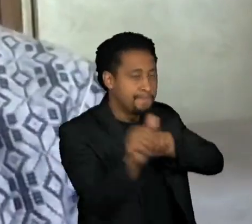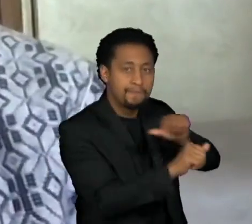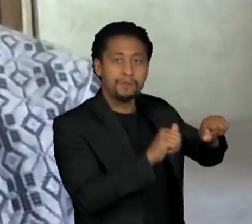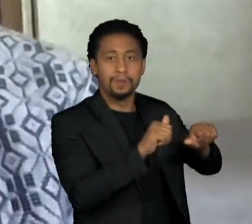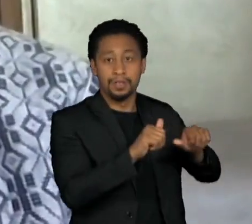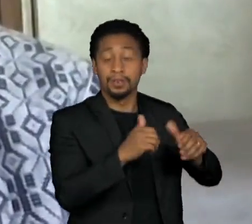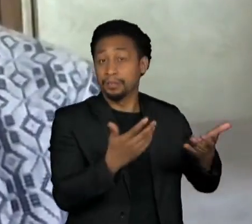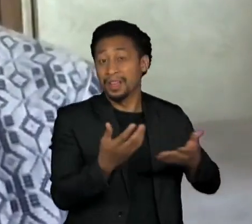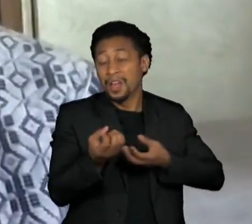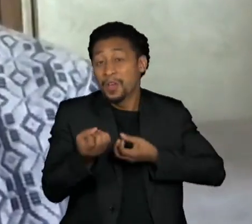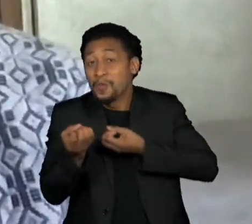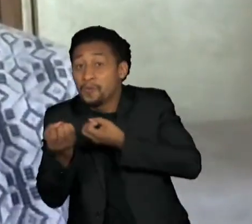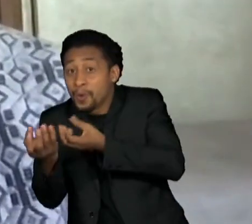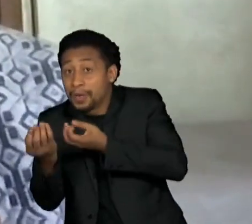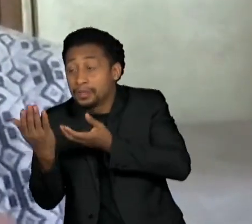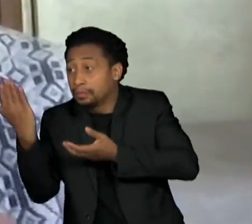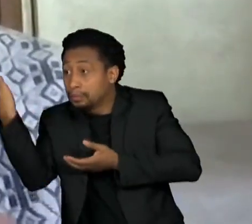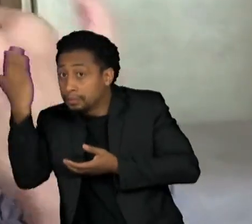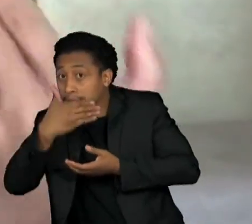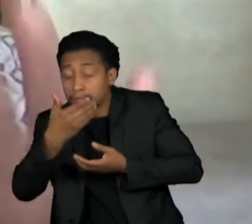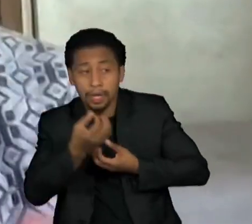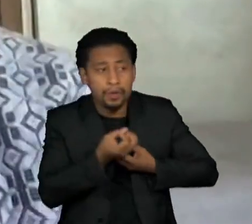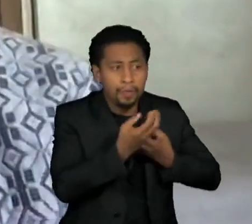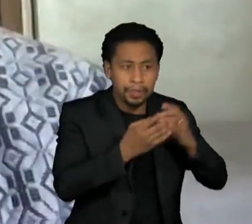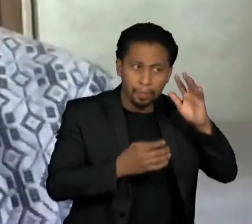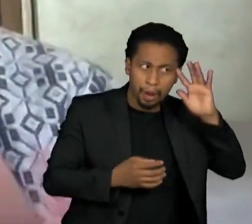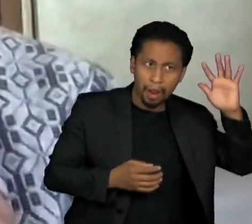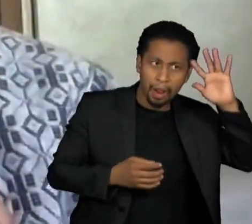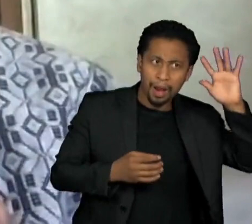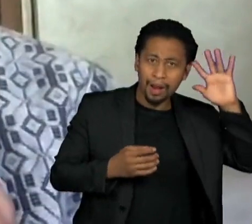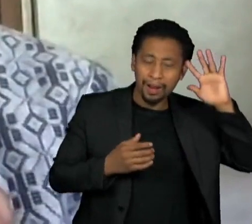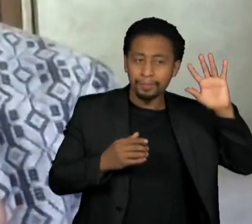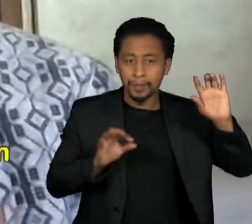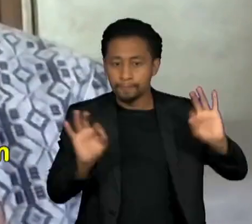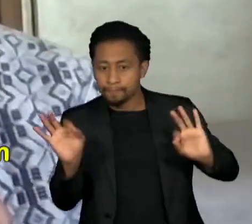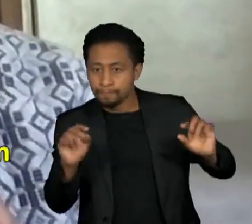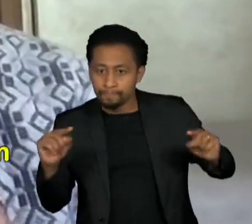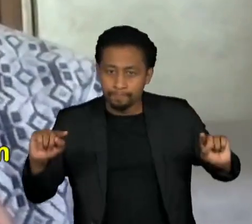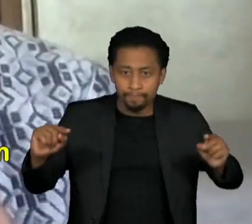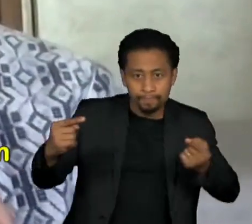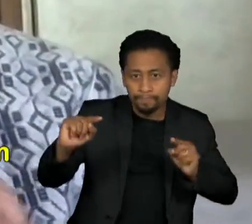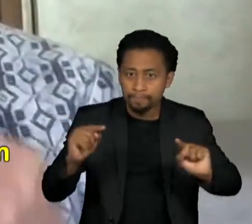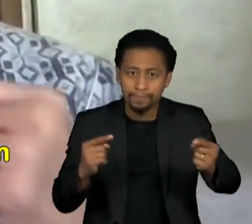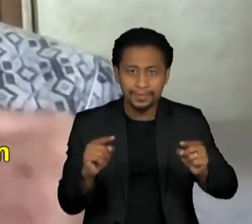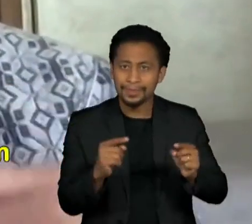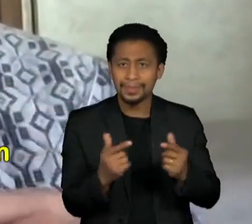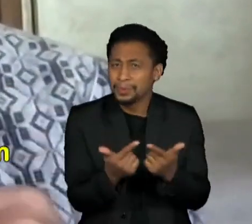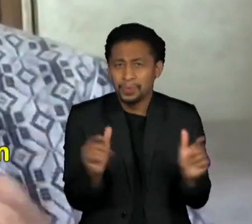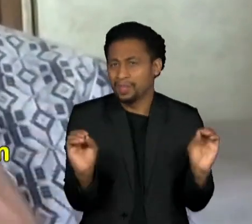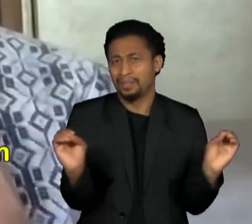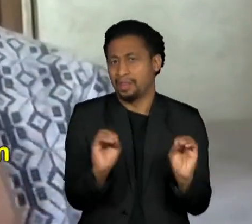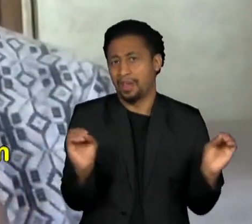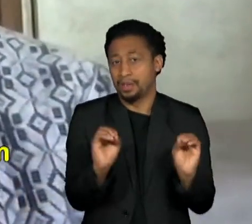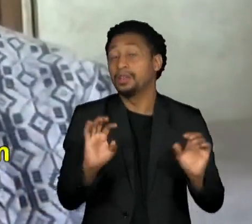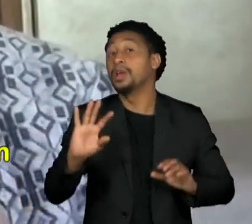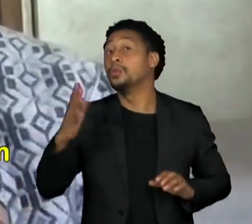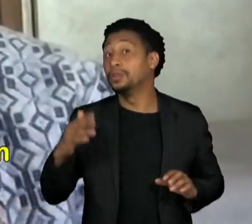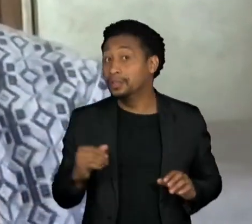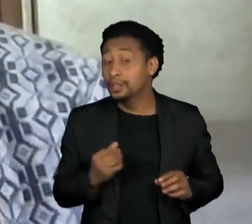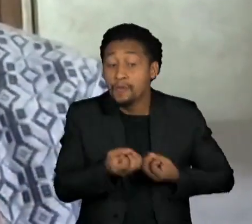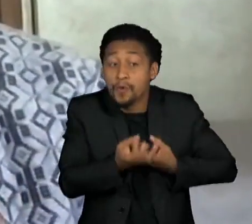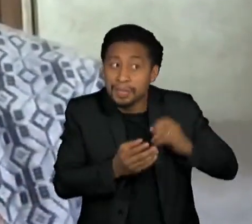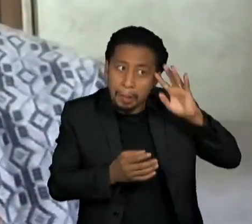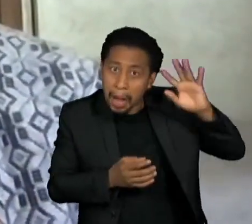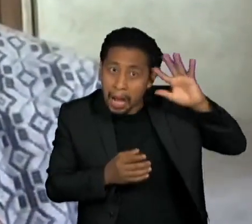between fact and fiction. In fact, the fiction is faster, right? And by doing that, they have now doomed